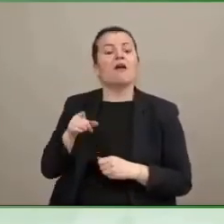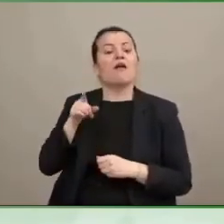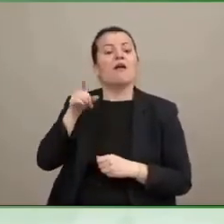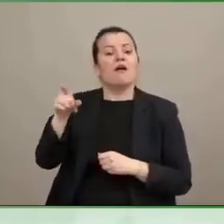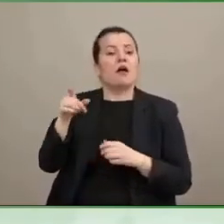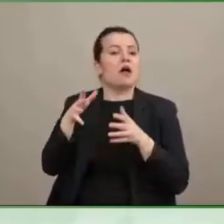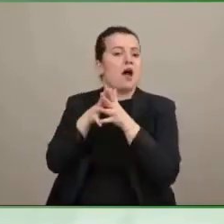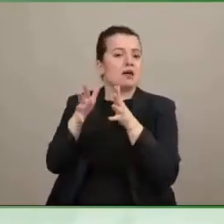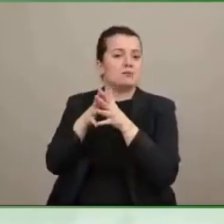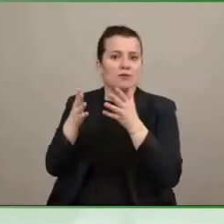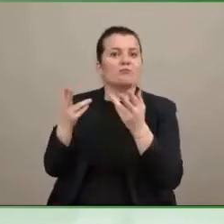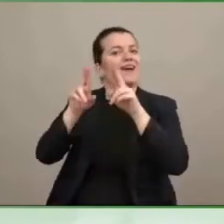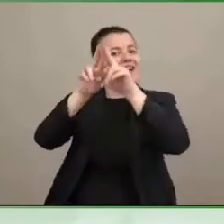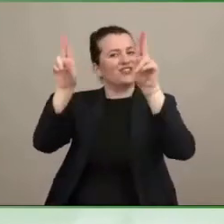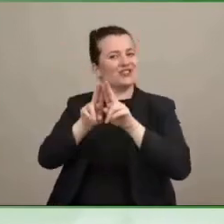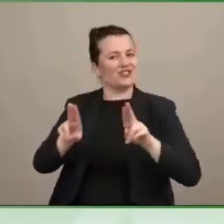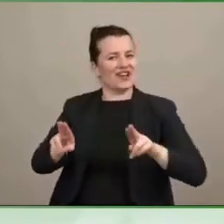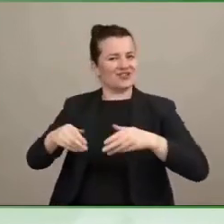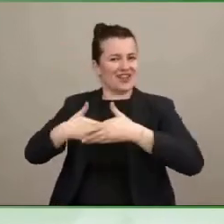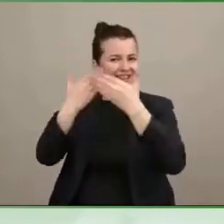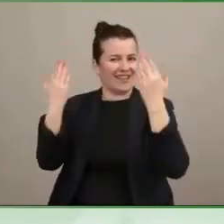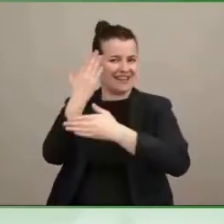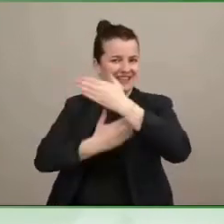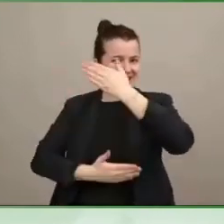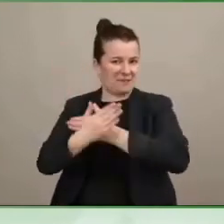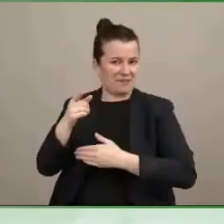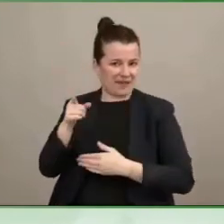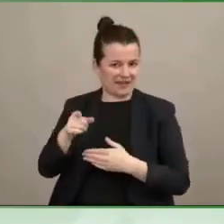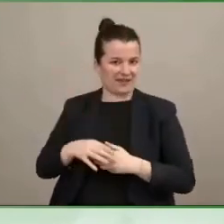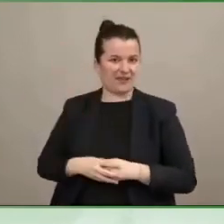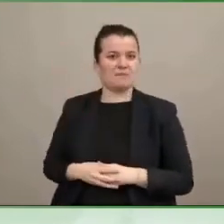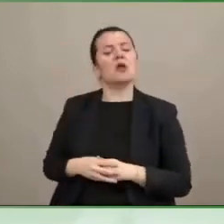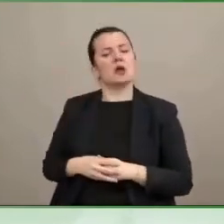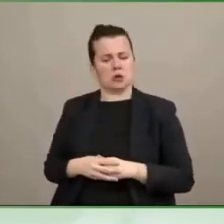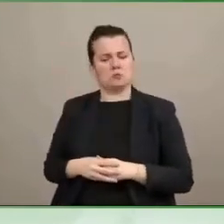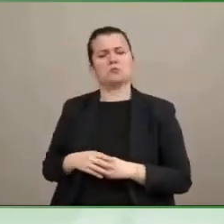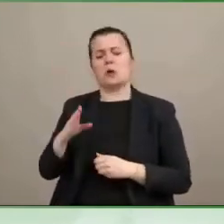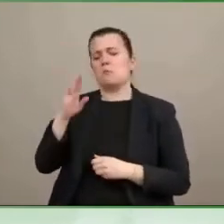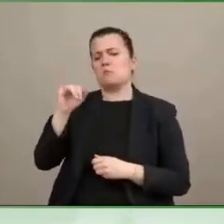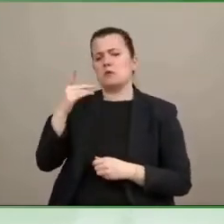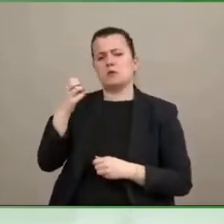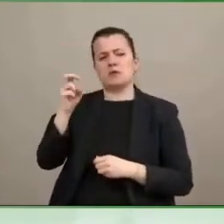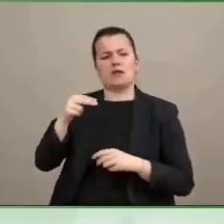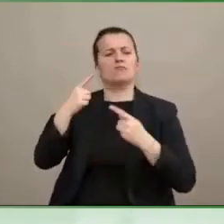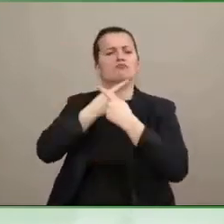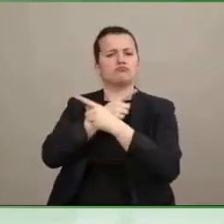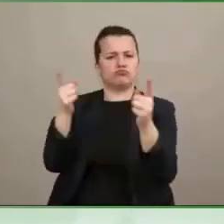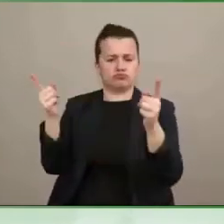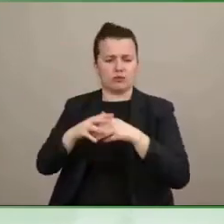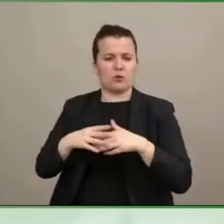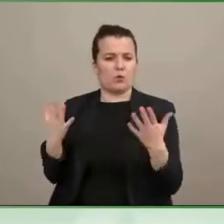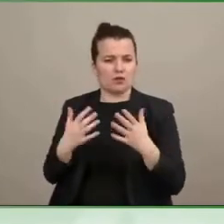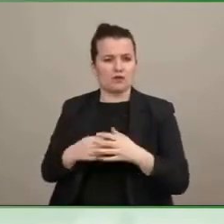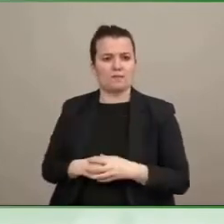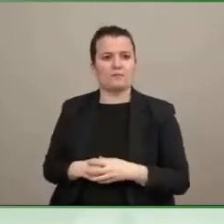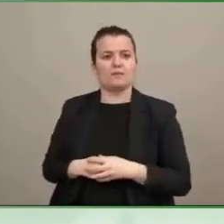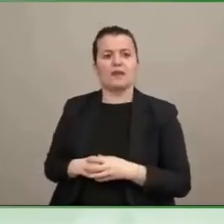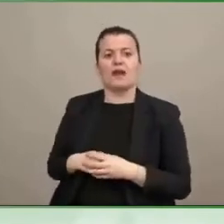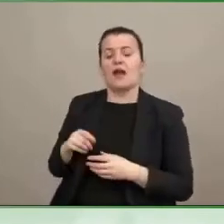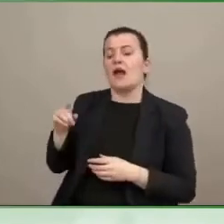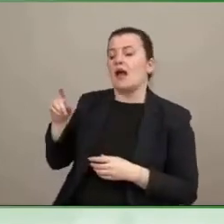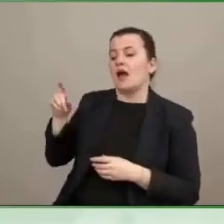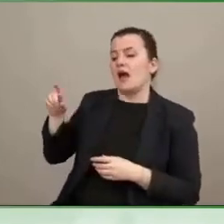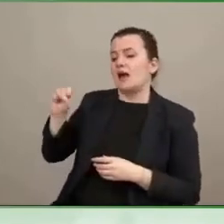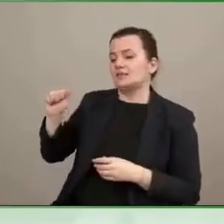of Persons with Disabilities. And the briefing statement had three key points. One of it is Sarah Mancara, who I know is attending this conference